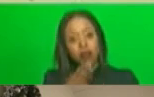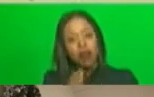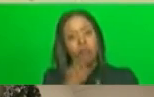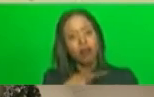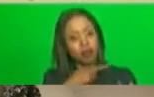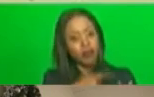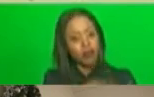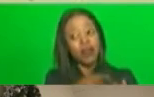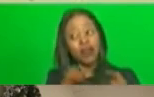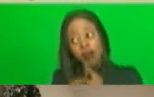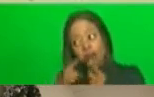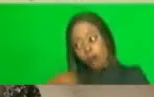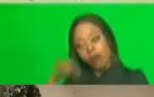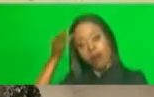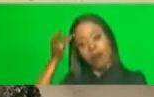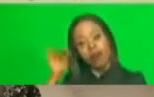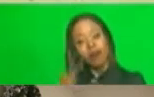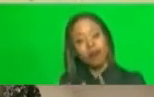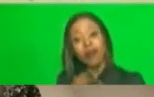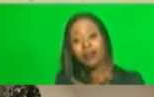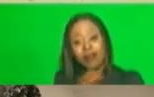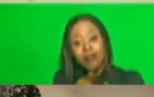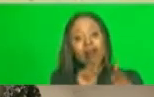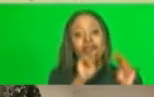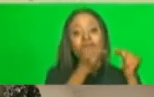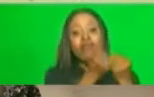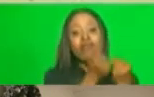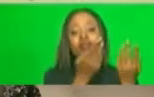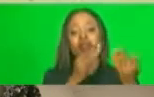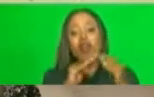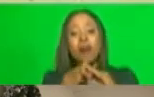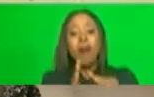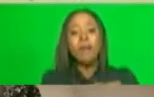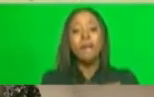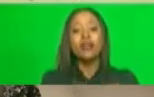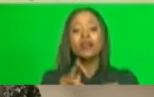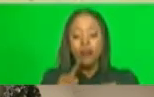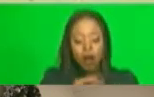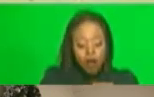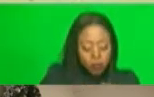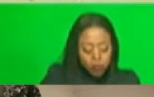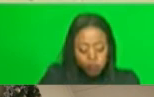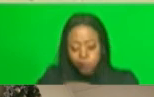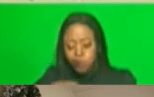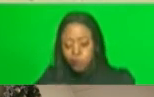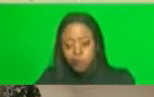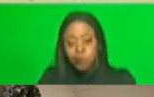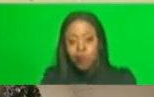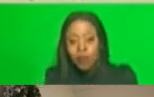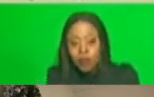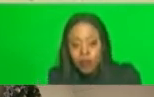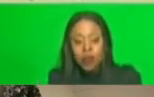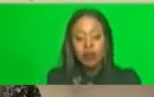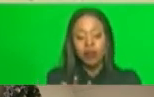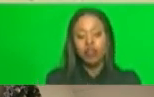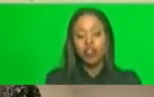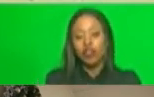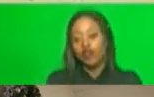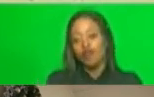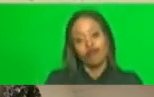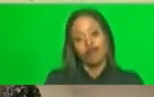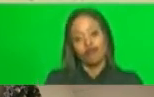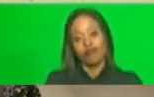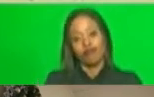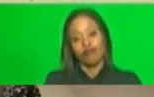As a state, as a society, as parents and families to protect those amongst us who are most vulnerable.